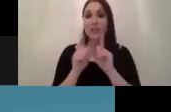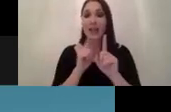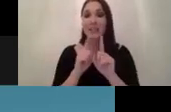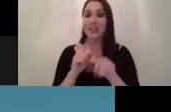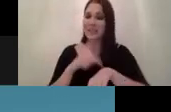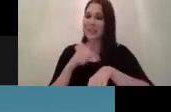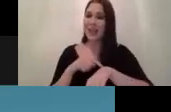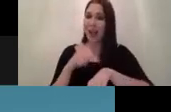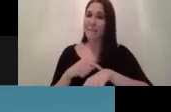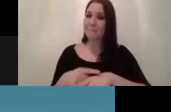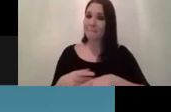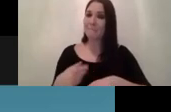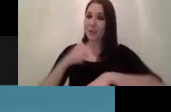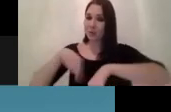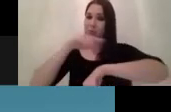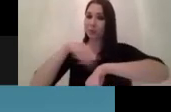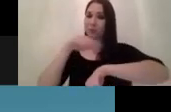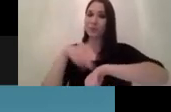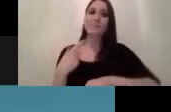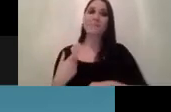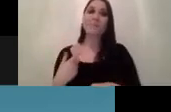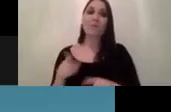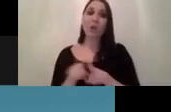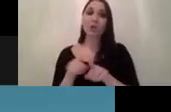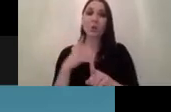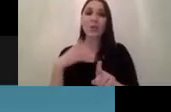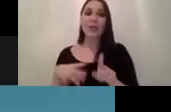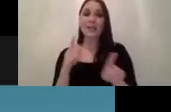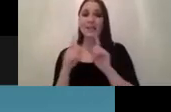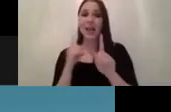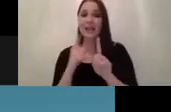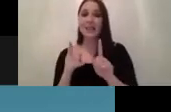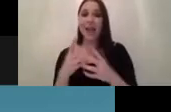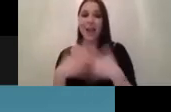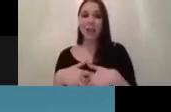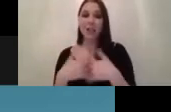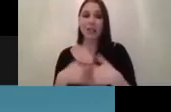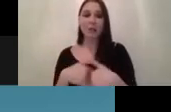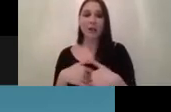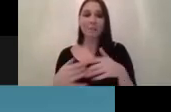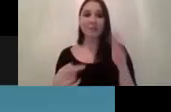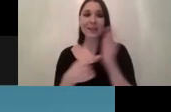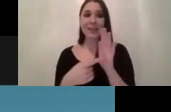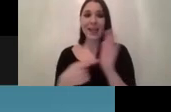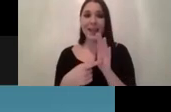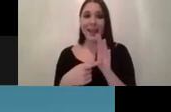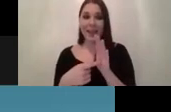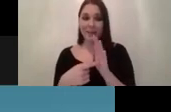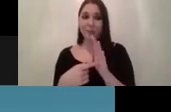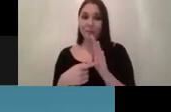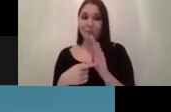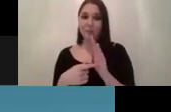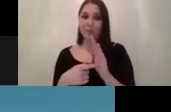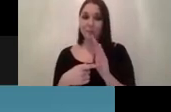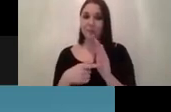what are the skills that we need data science and data engineering and the key metric still defined right so i'm not sure